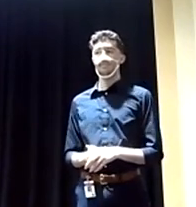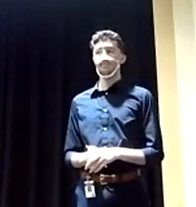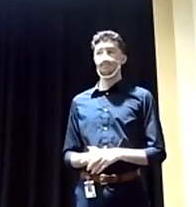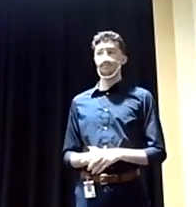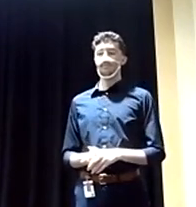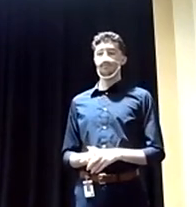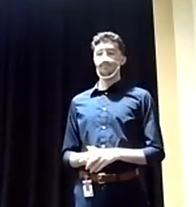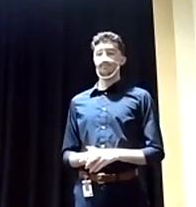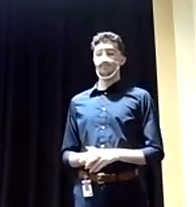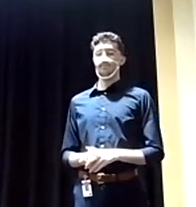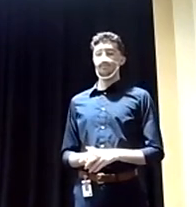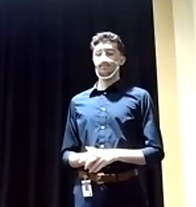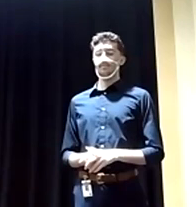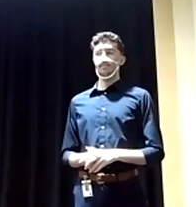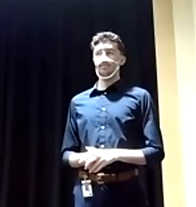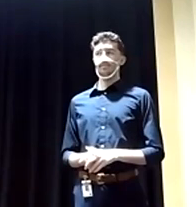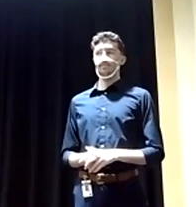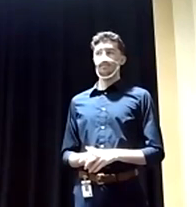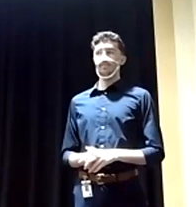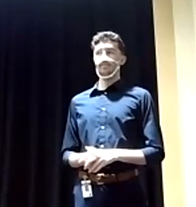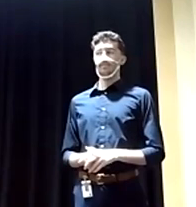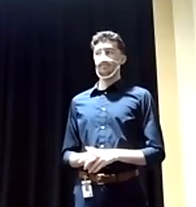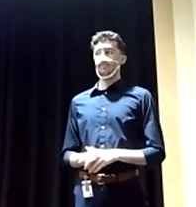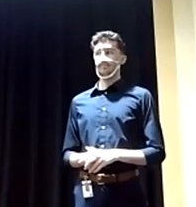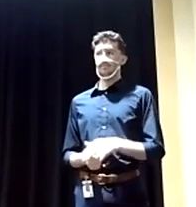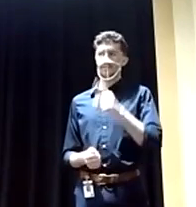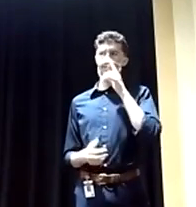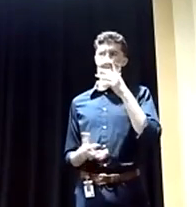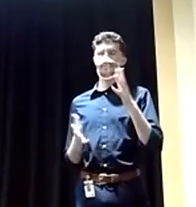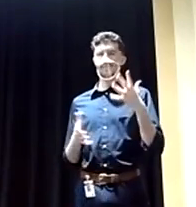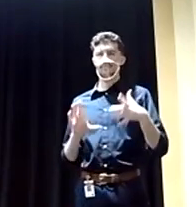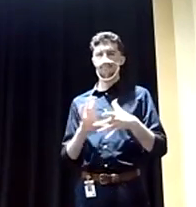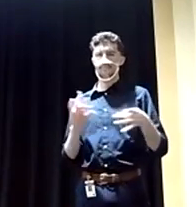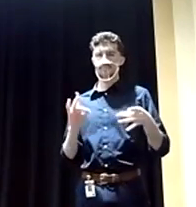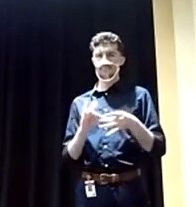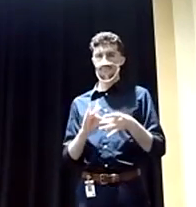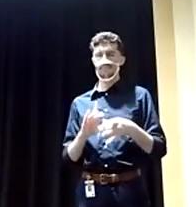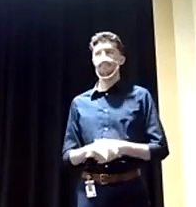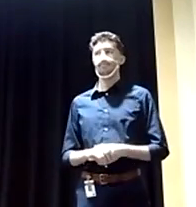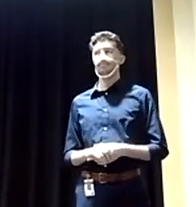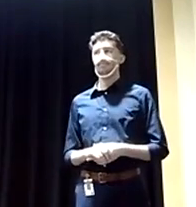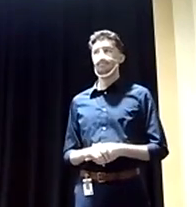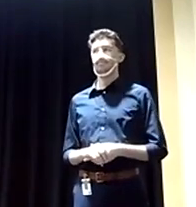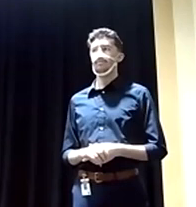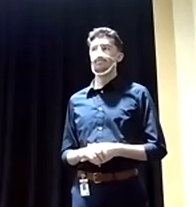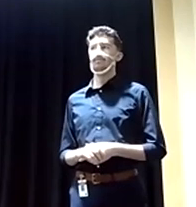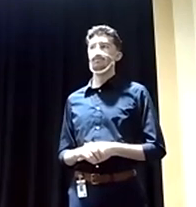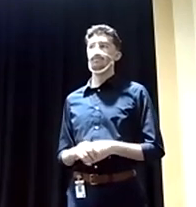I think I said enough on that. Mr. Shapiro.